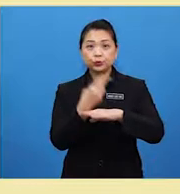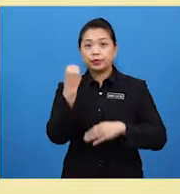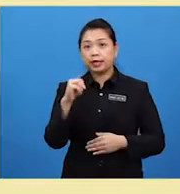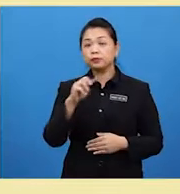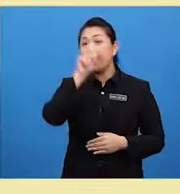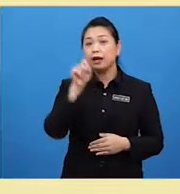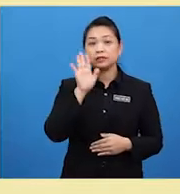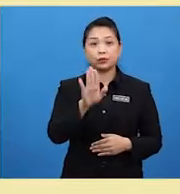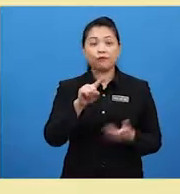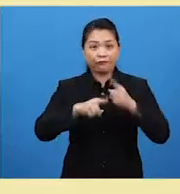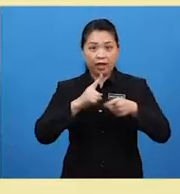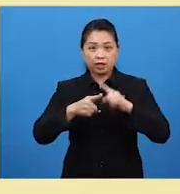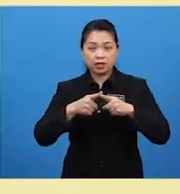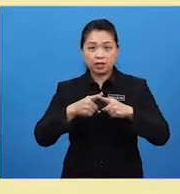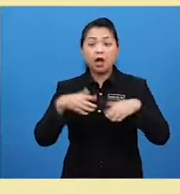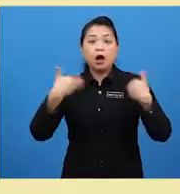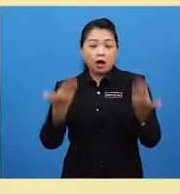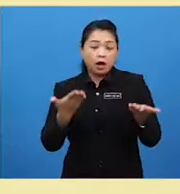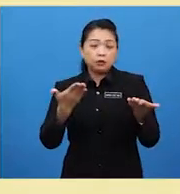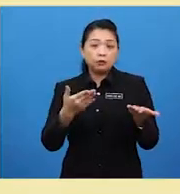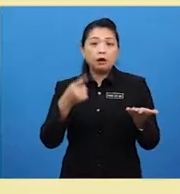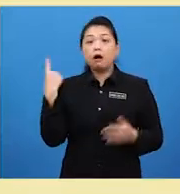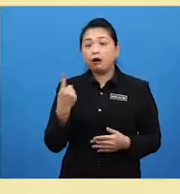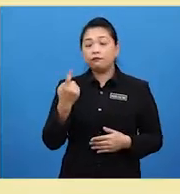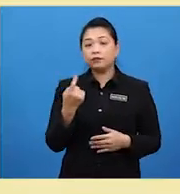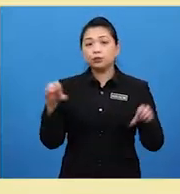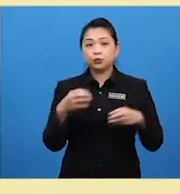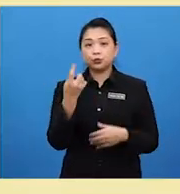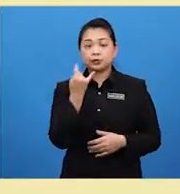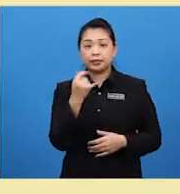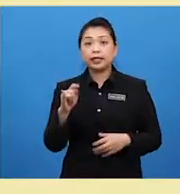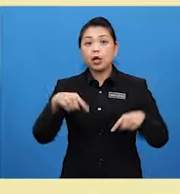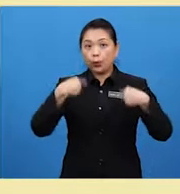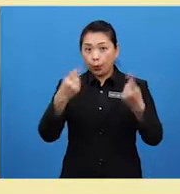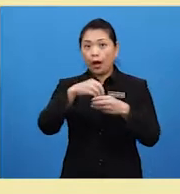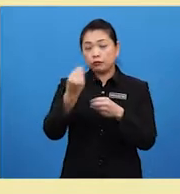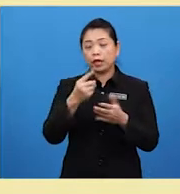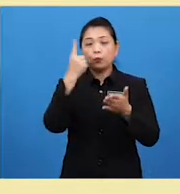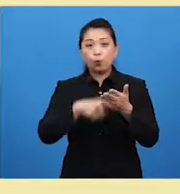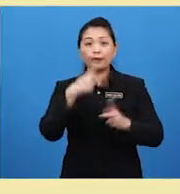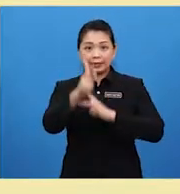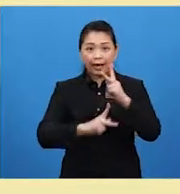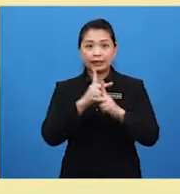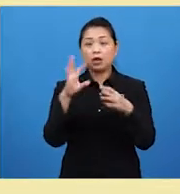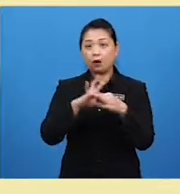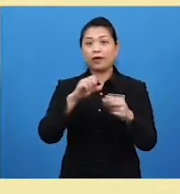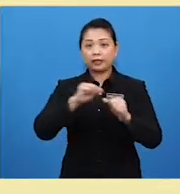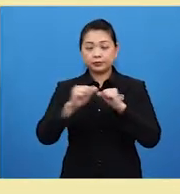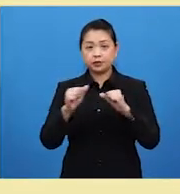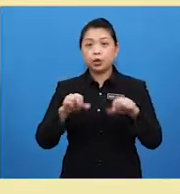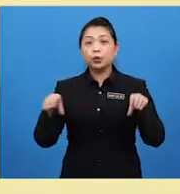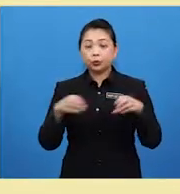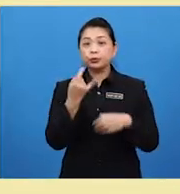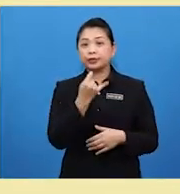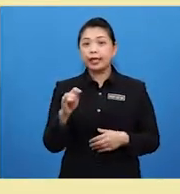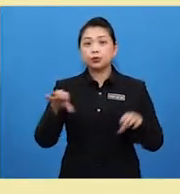friends. How often do they go out? And what kind of activities do they do